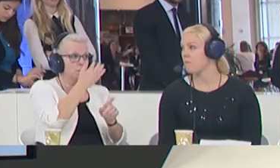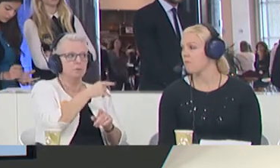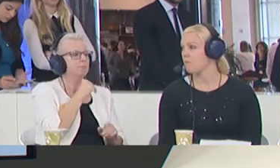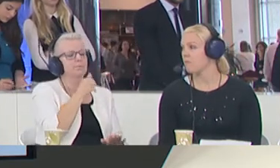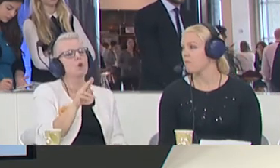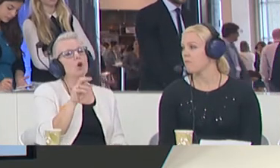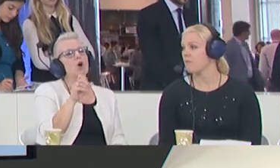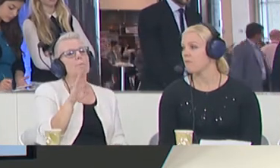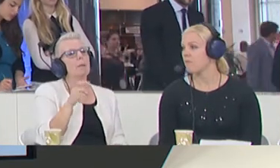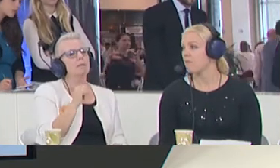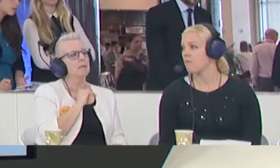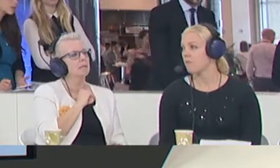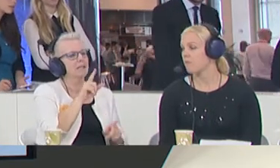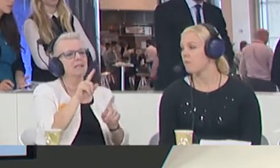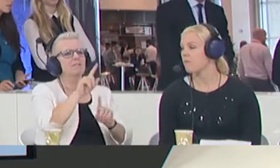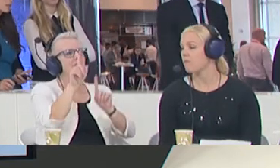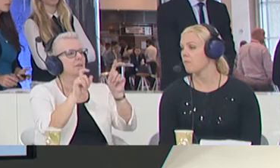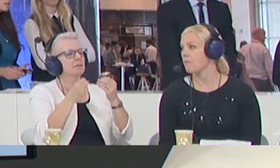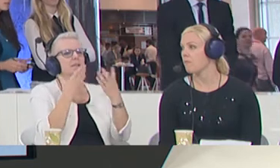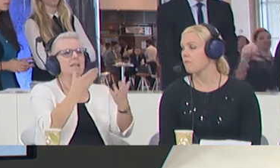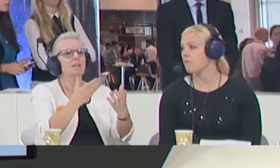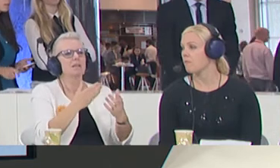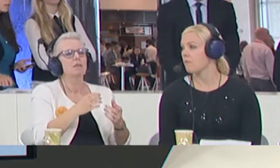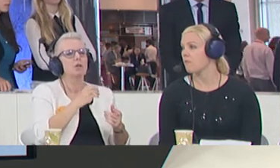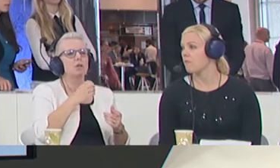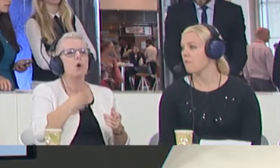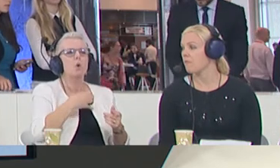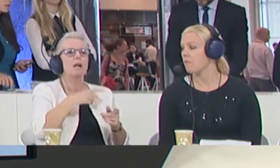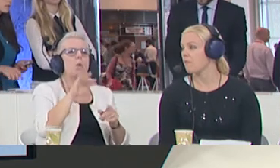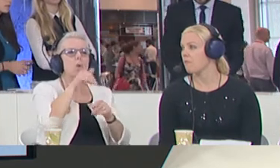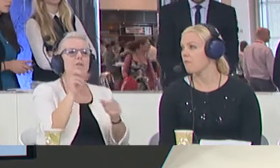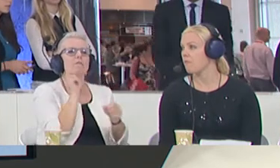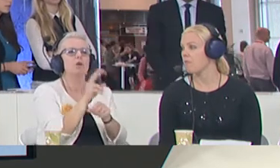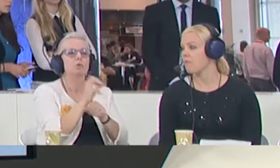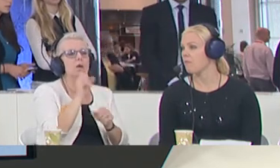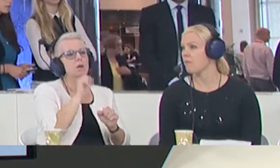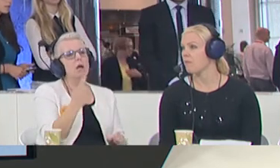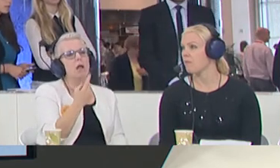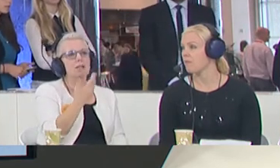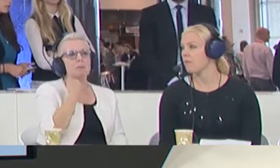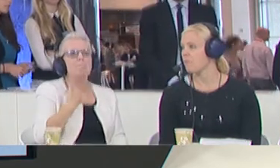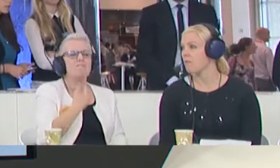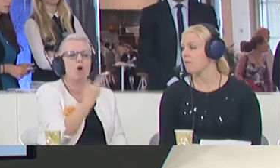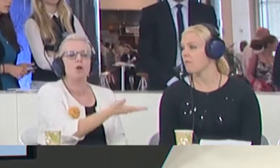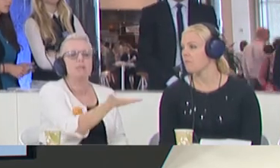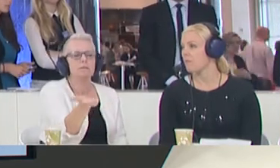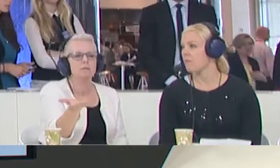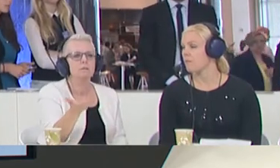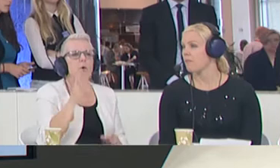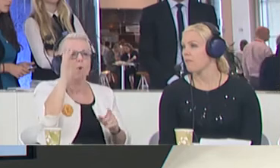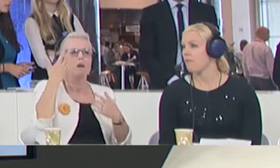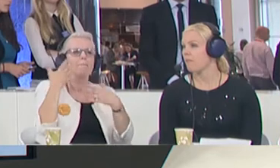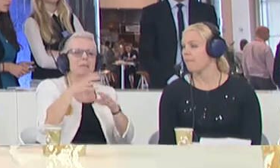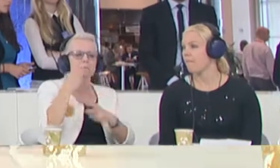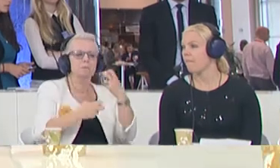Orban has drawn up a questionnaire in Hungary on refugees. Now, you can always ask your population, you can ask also about migration